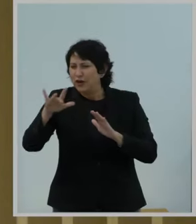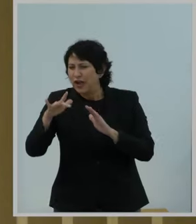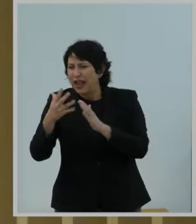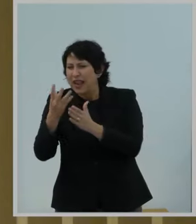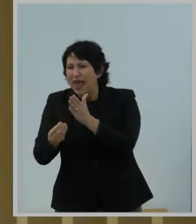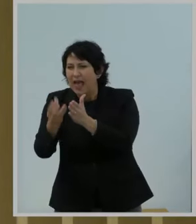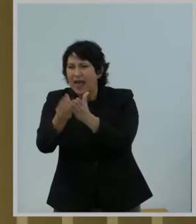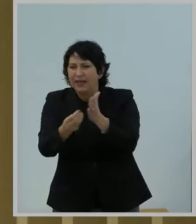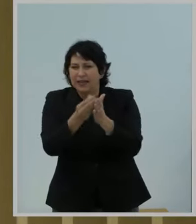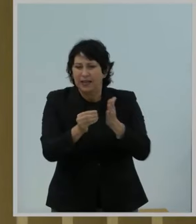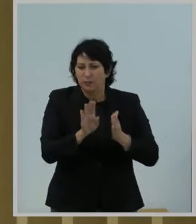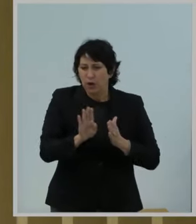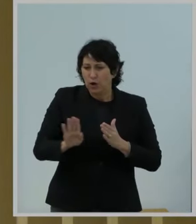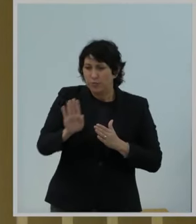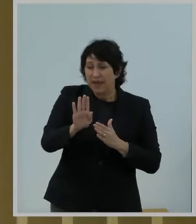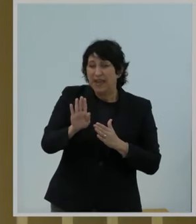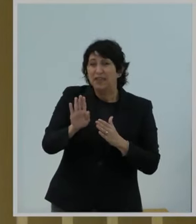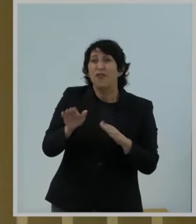broadband overlap.